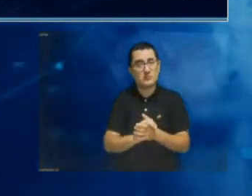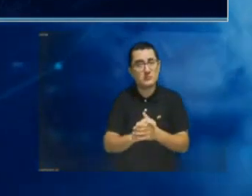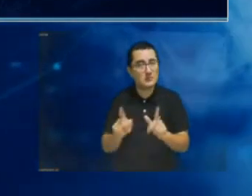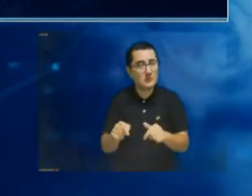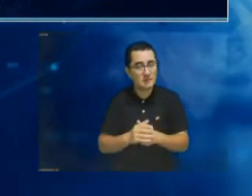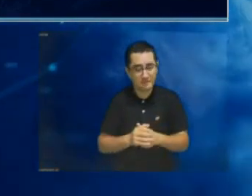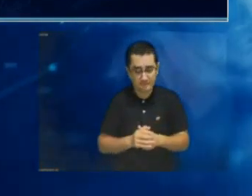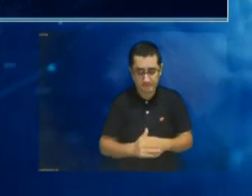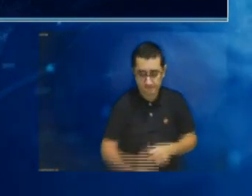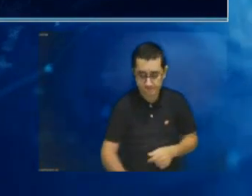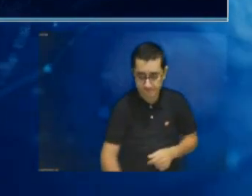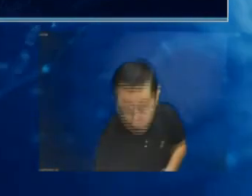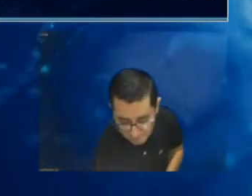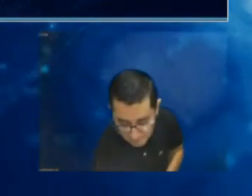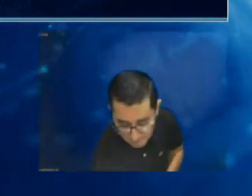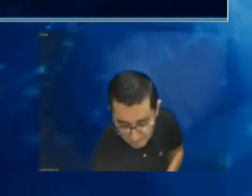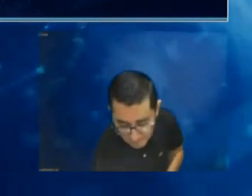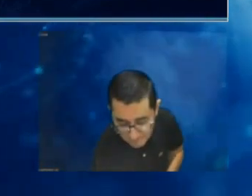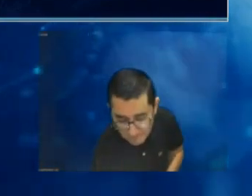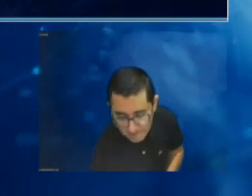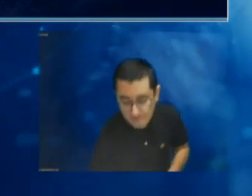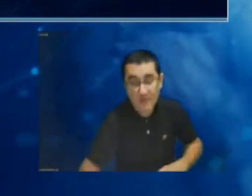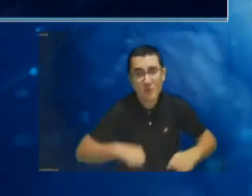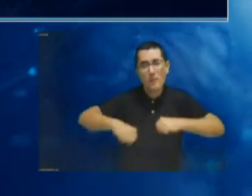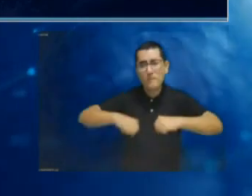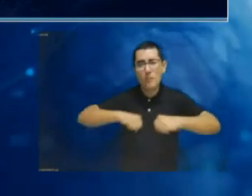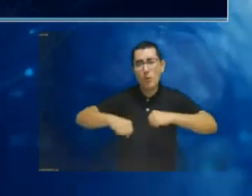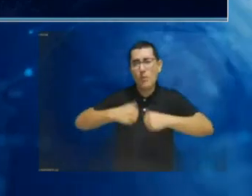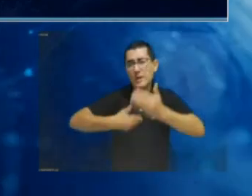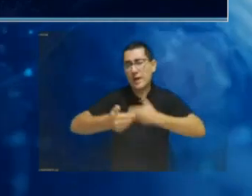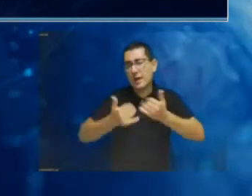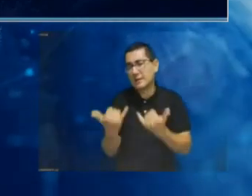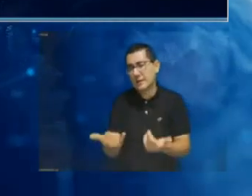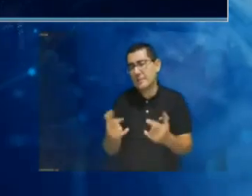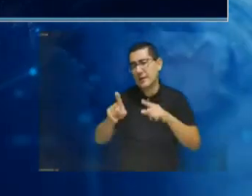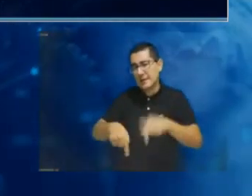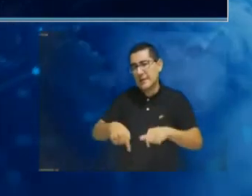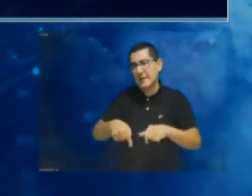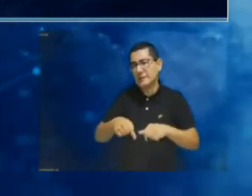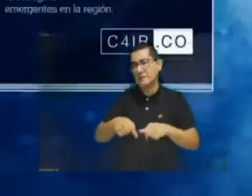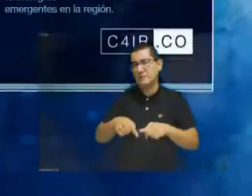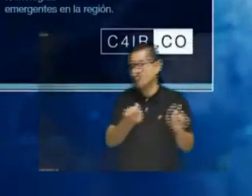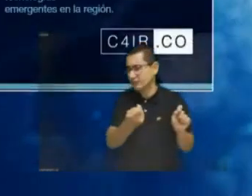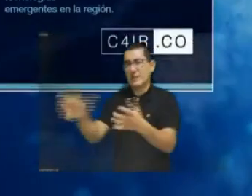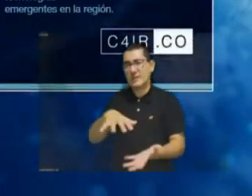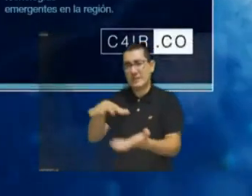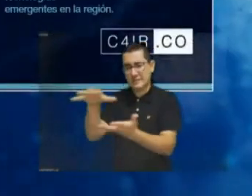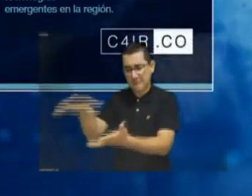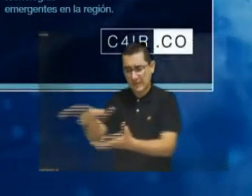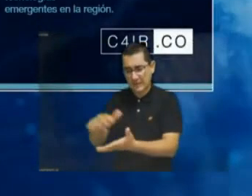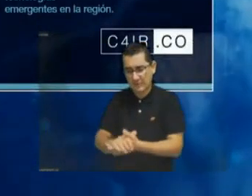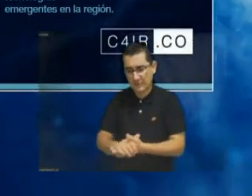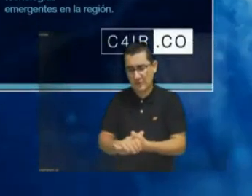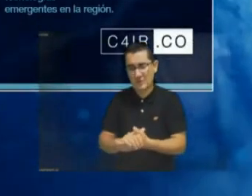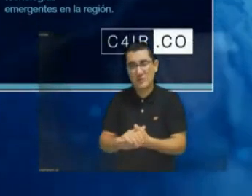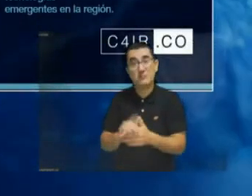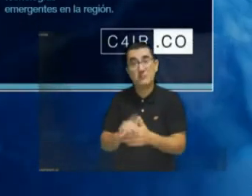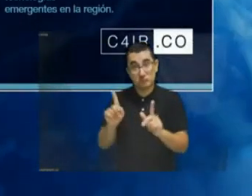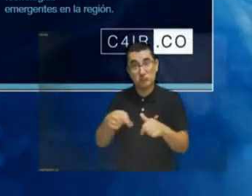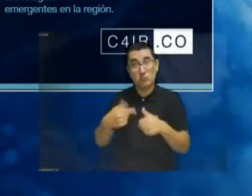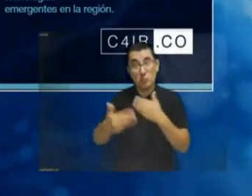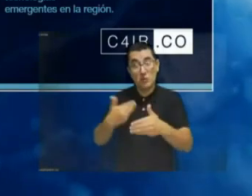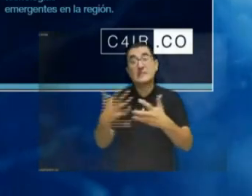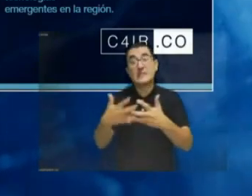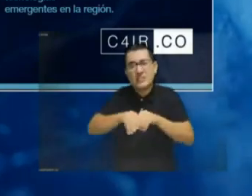of spectrum is fundamental. Here, mobility is more important than anything else, because we are talking here about shipments,